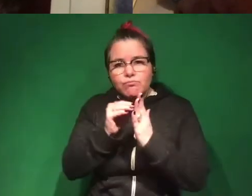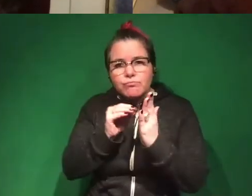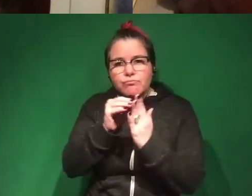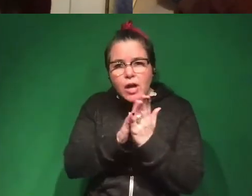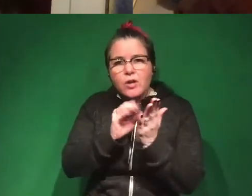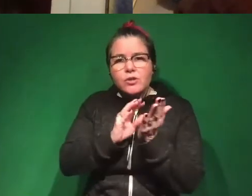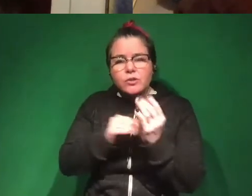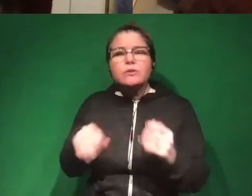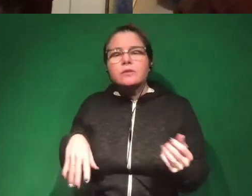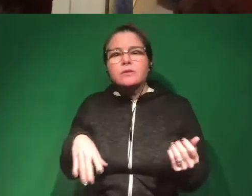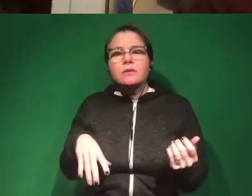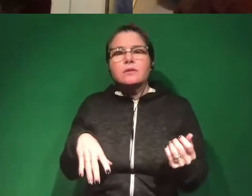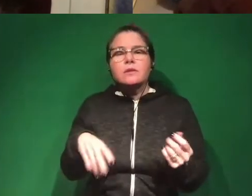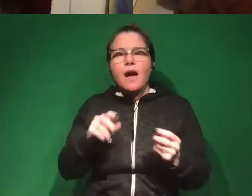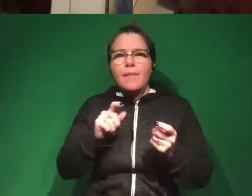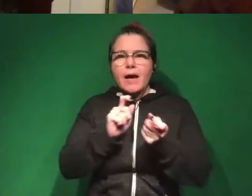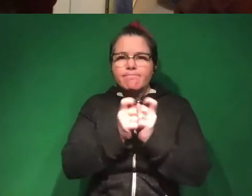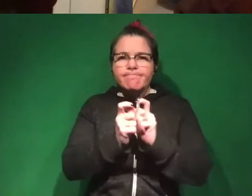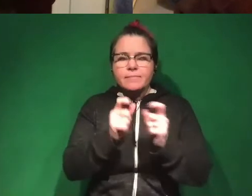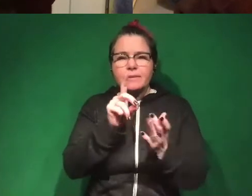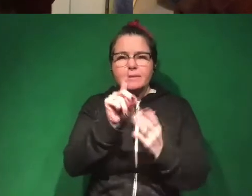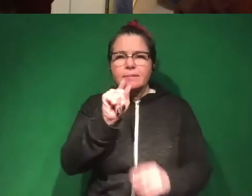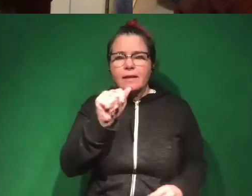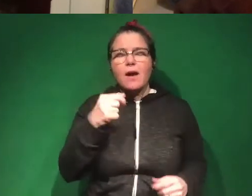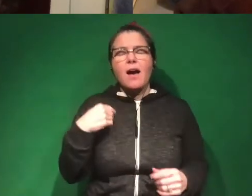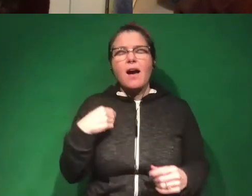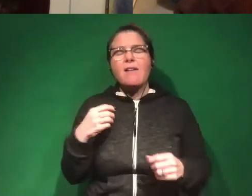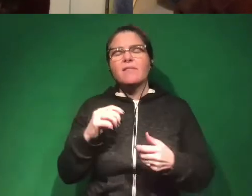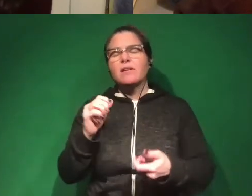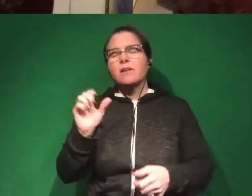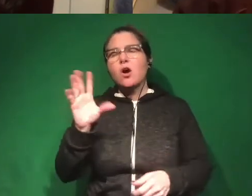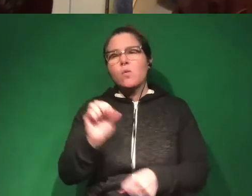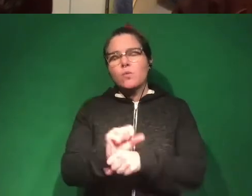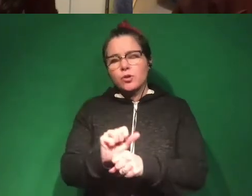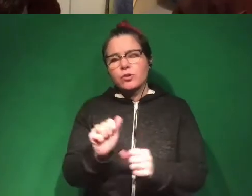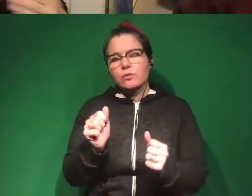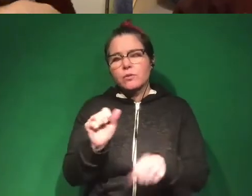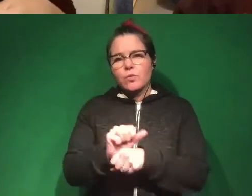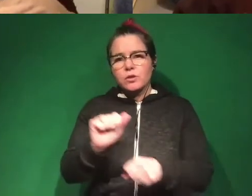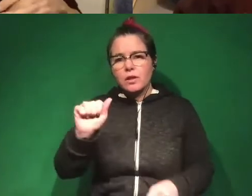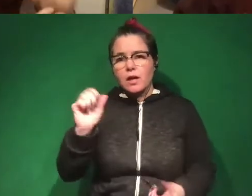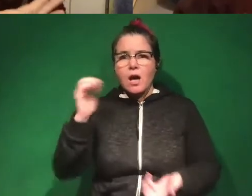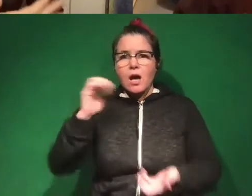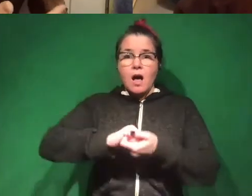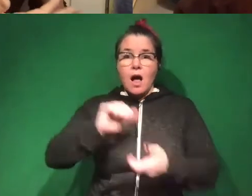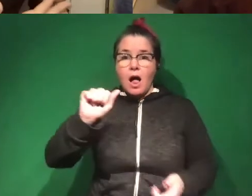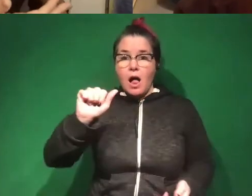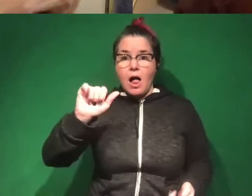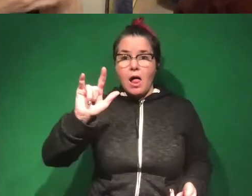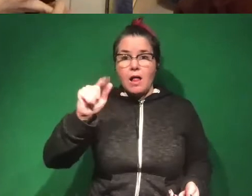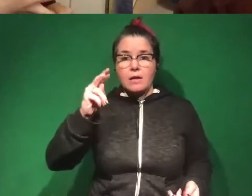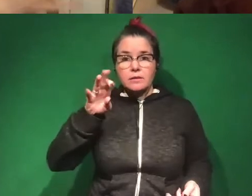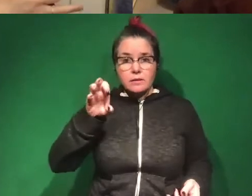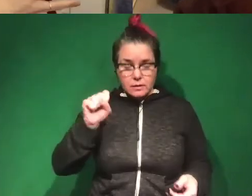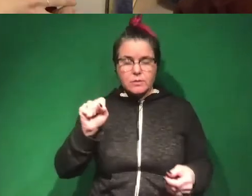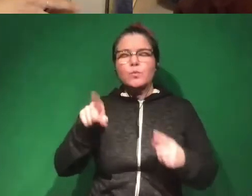turn it into data. So I have a colleague who works on alliances and wants to know when forming treaties or forming